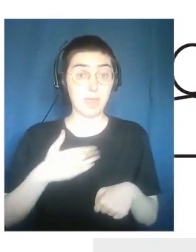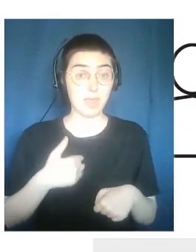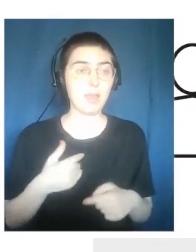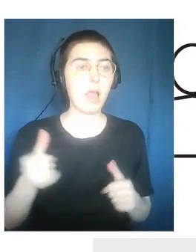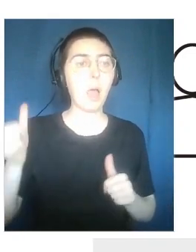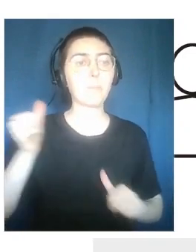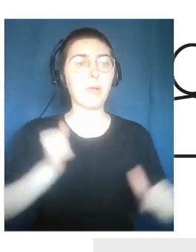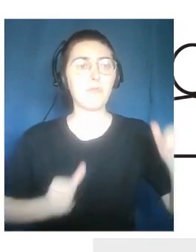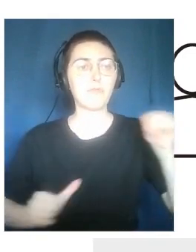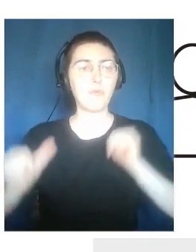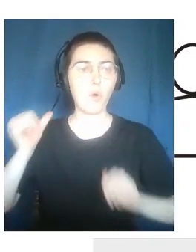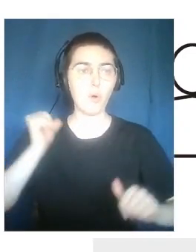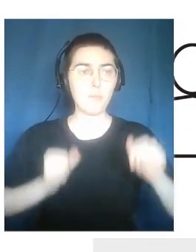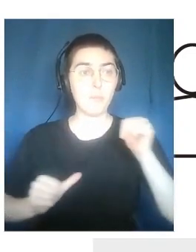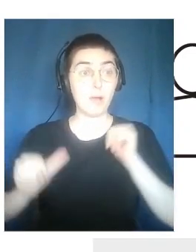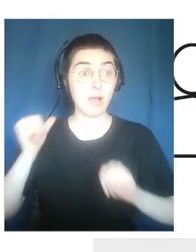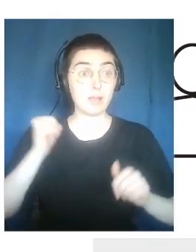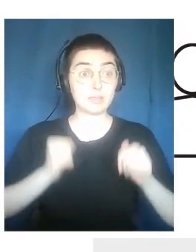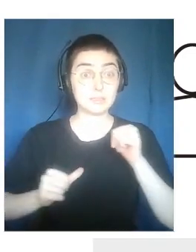into an action.